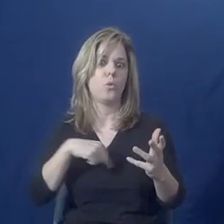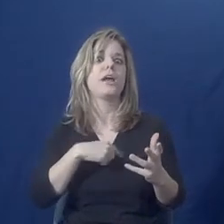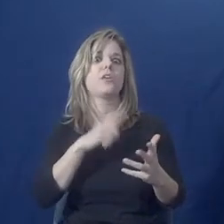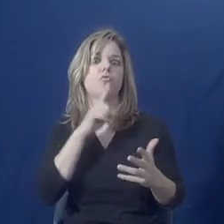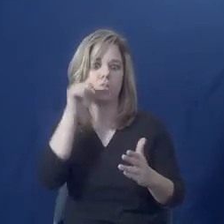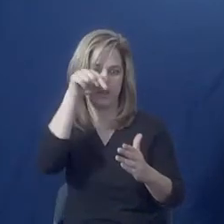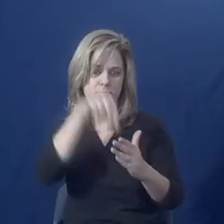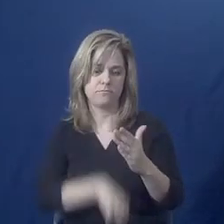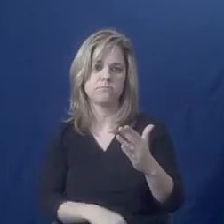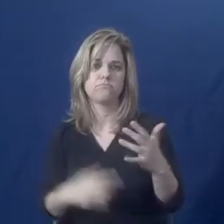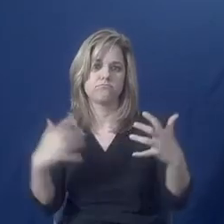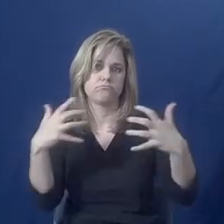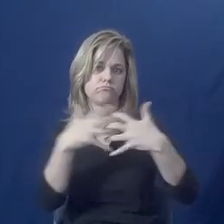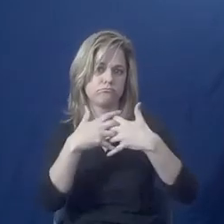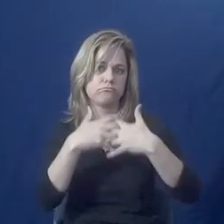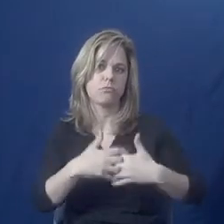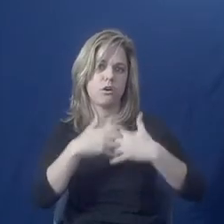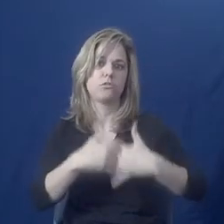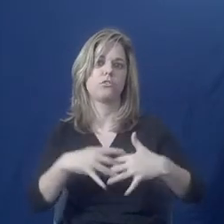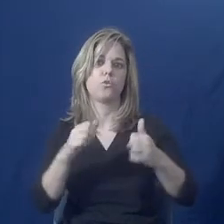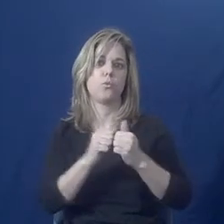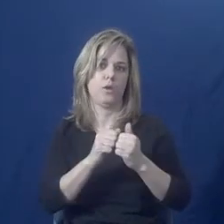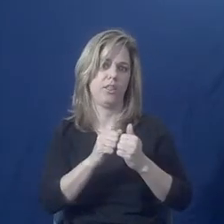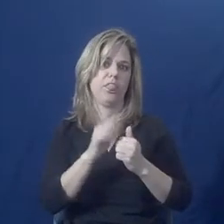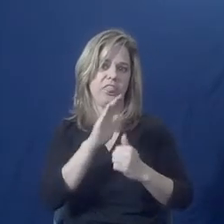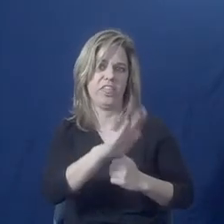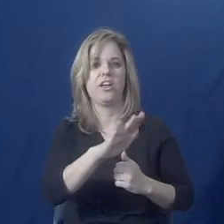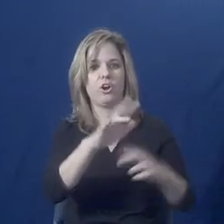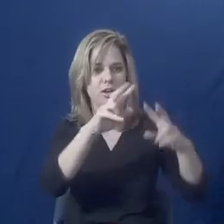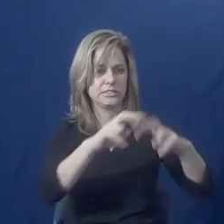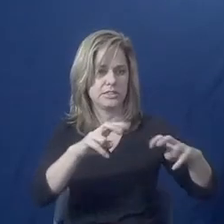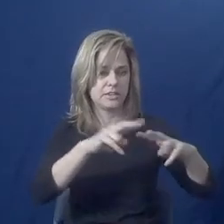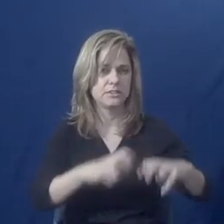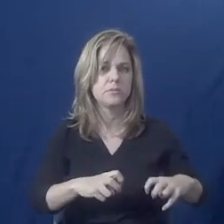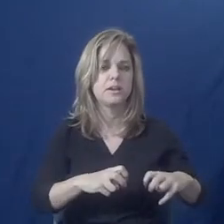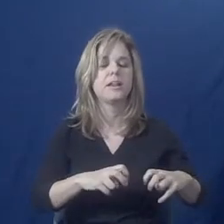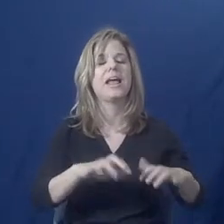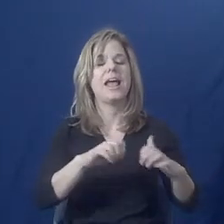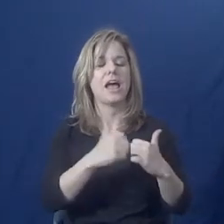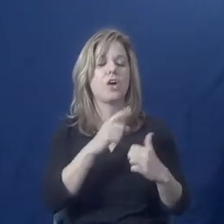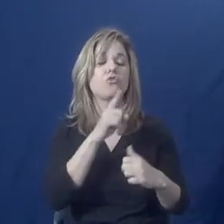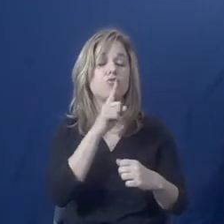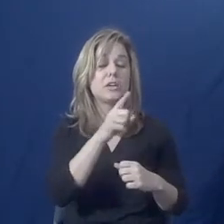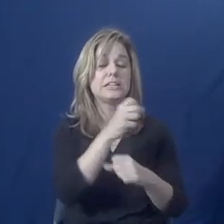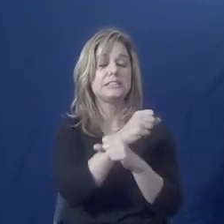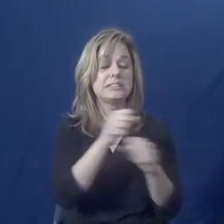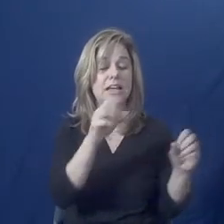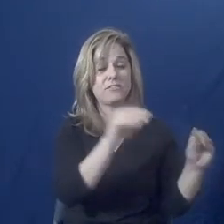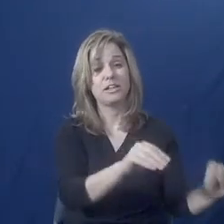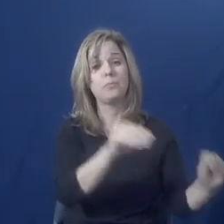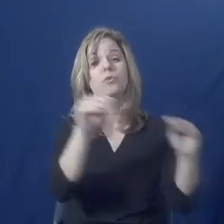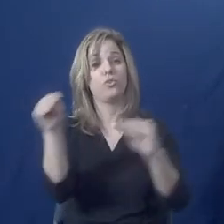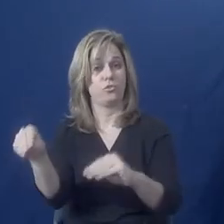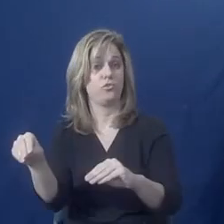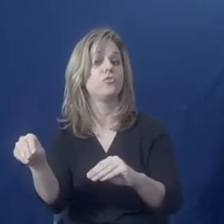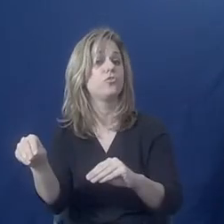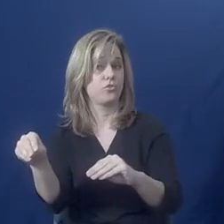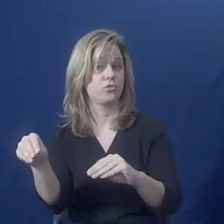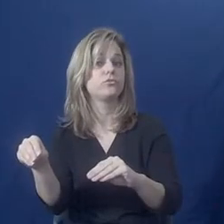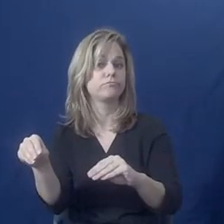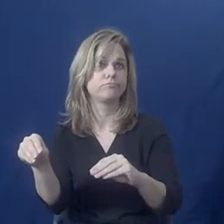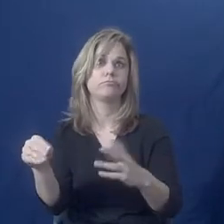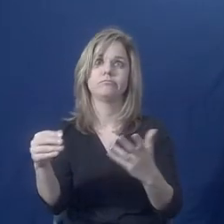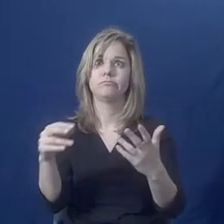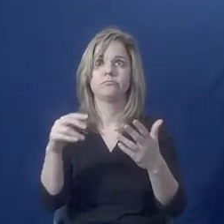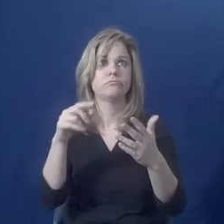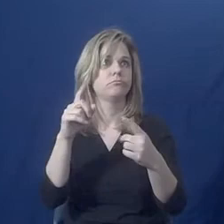relocate and really, truly be safe when they do relocate in terms of their identity, their privacy, all of those